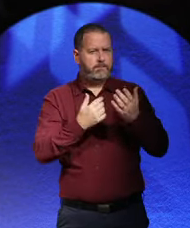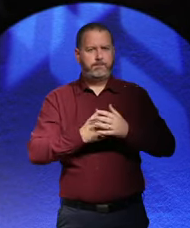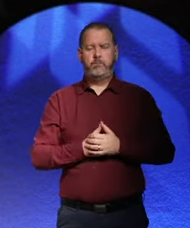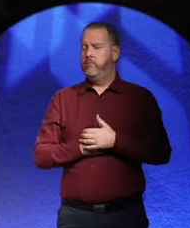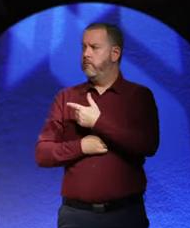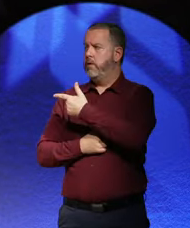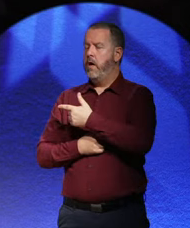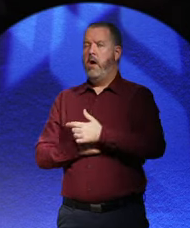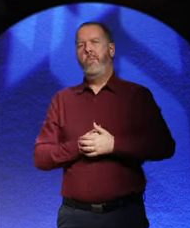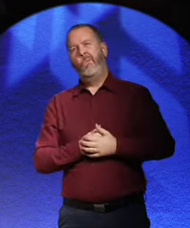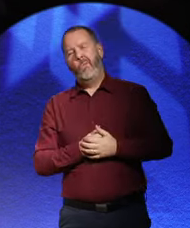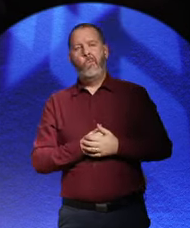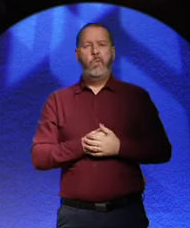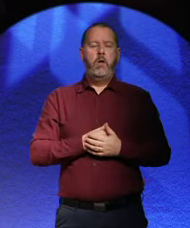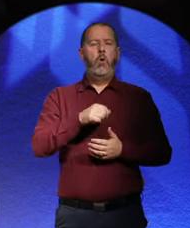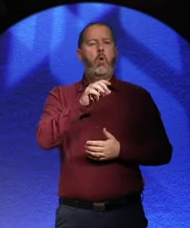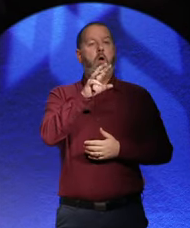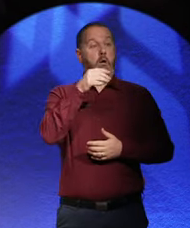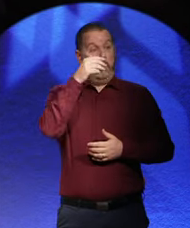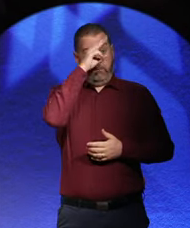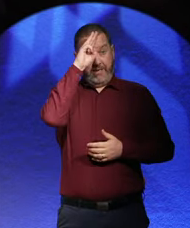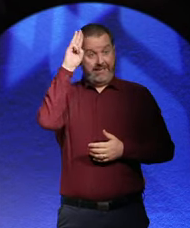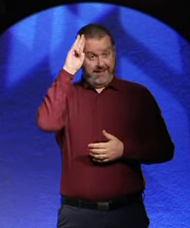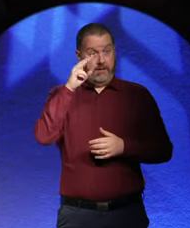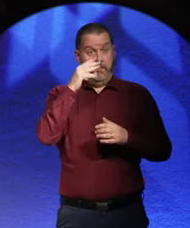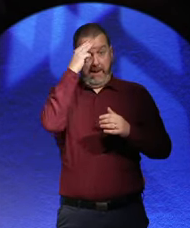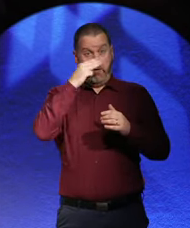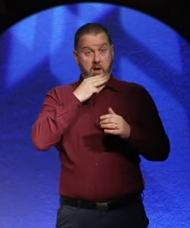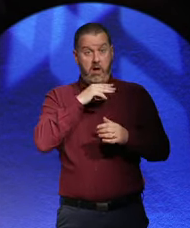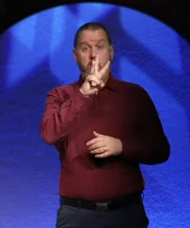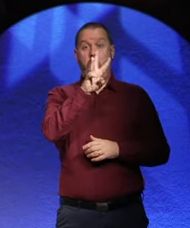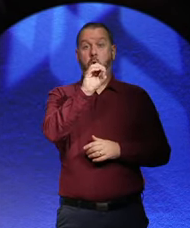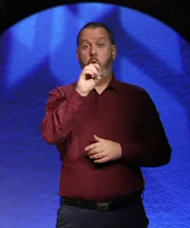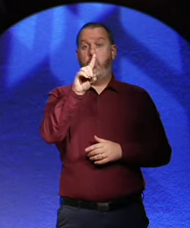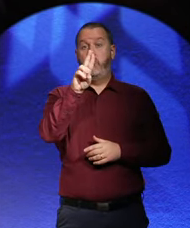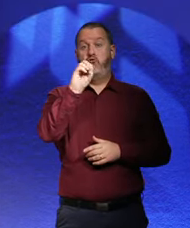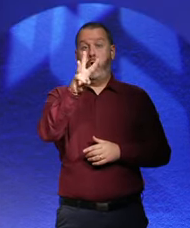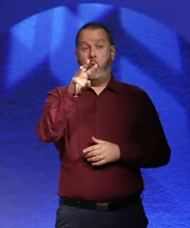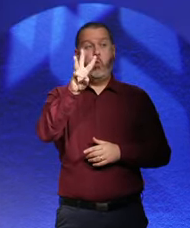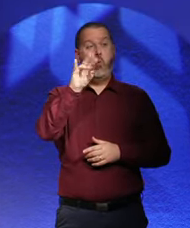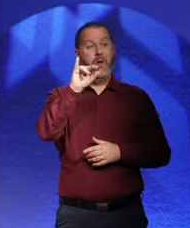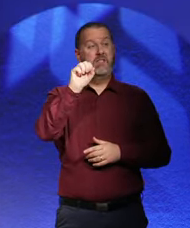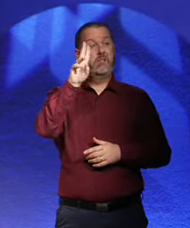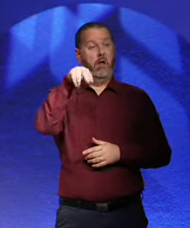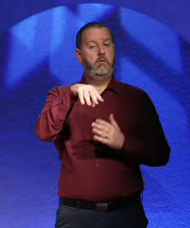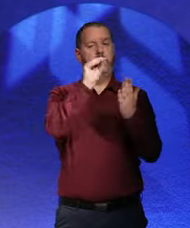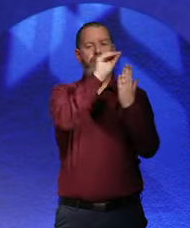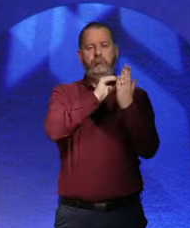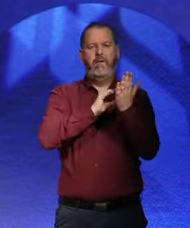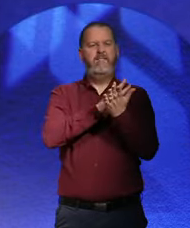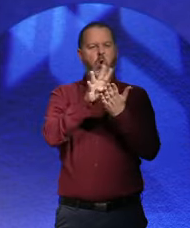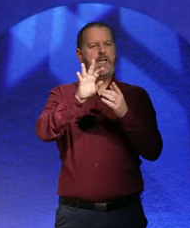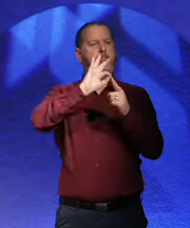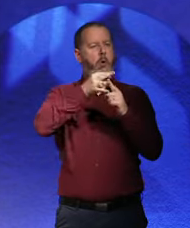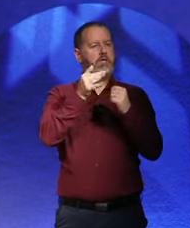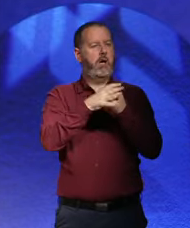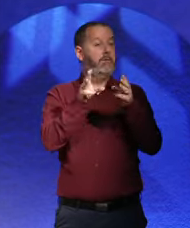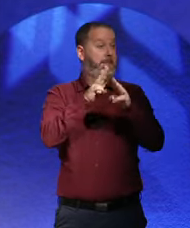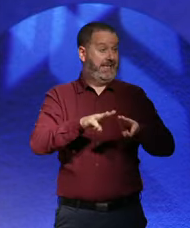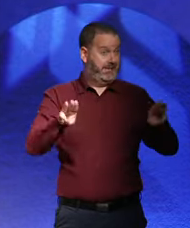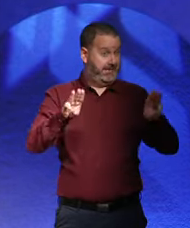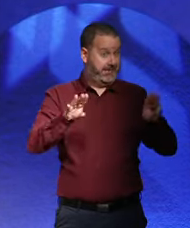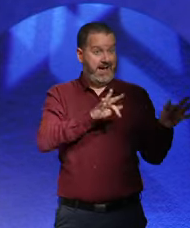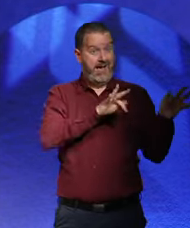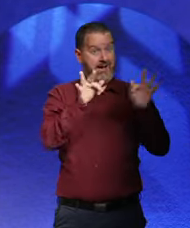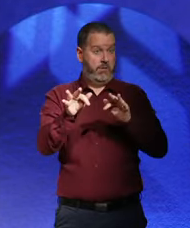Wilson, he'd come up with these 14 points on which peace would be based. And one of them was, you know, nations